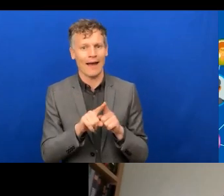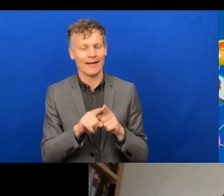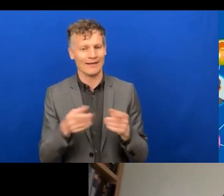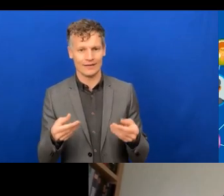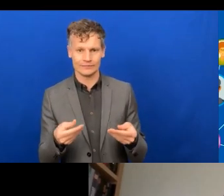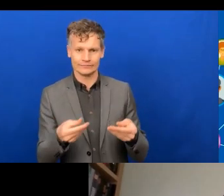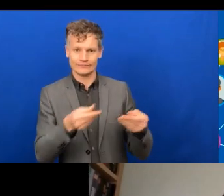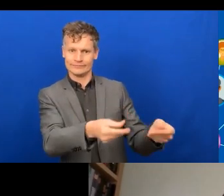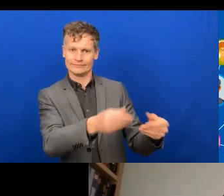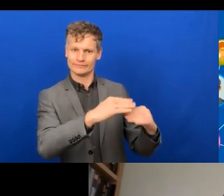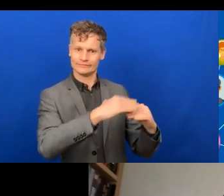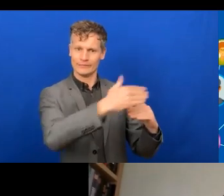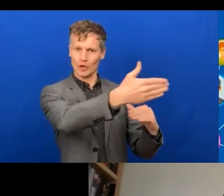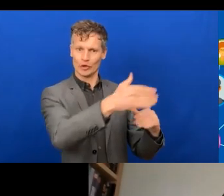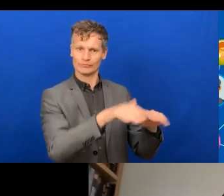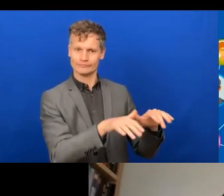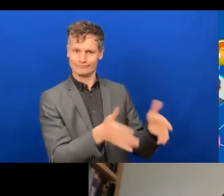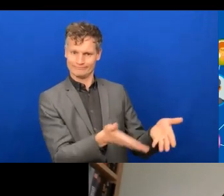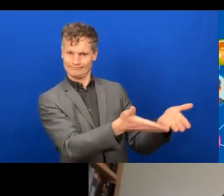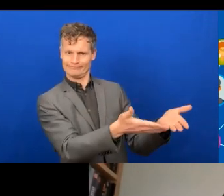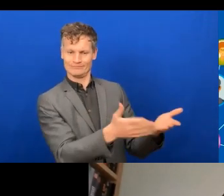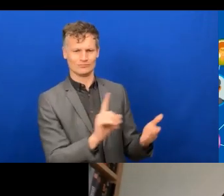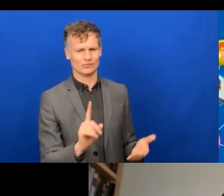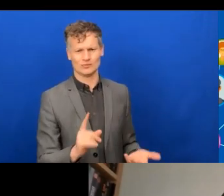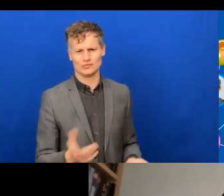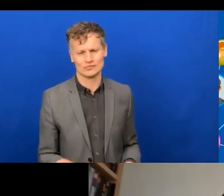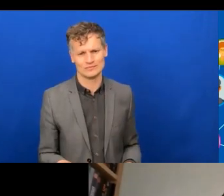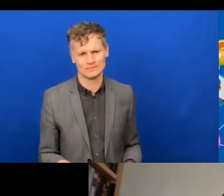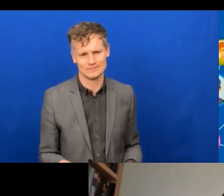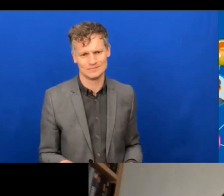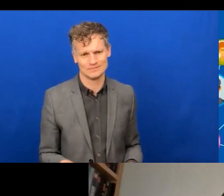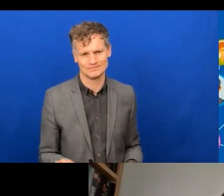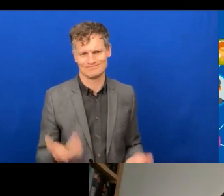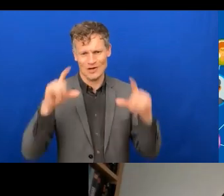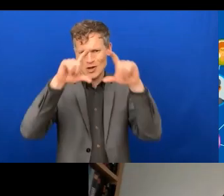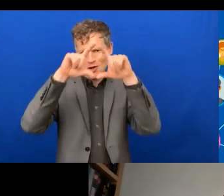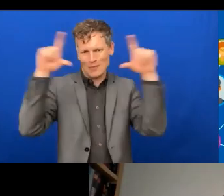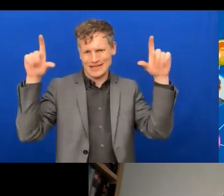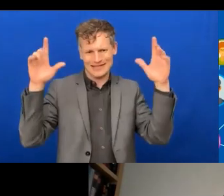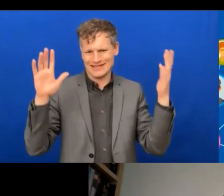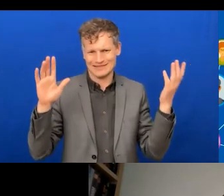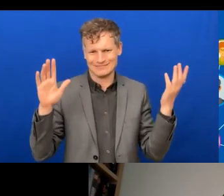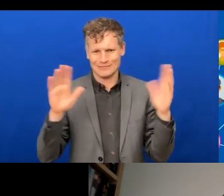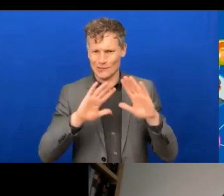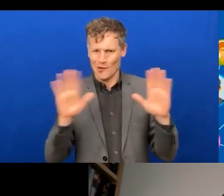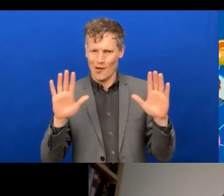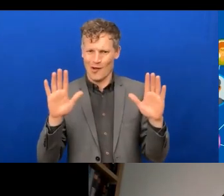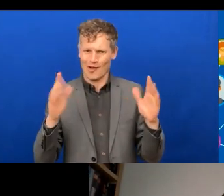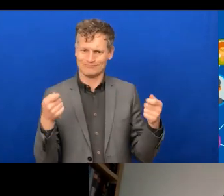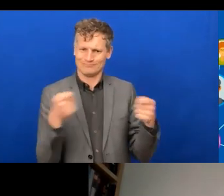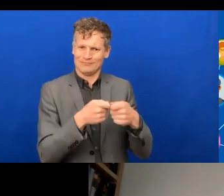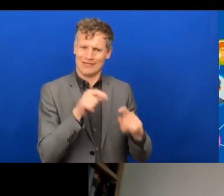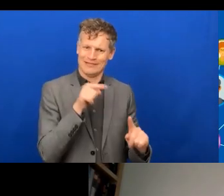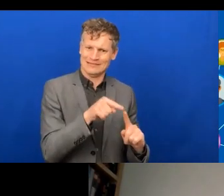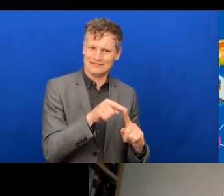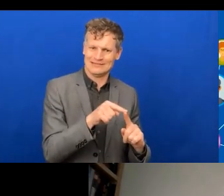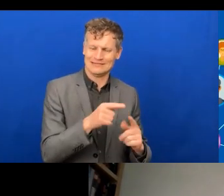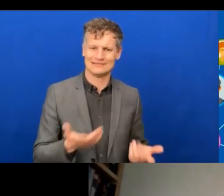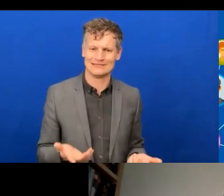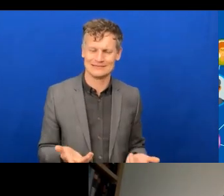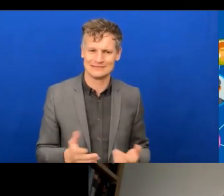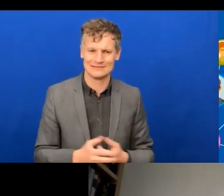simply because of the way that, uh, enterprise environments are configured. Things like speech recognition, get their hooks deep into the operating system